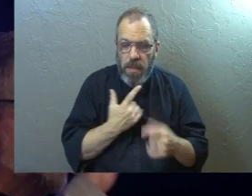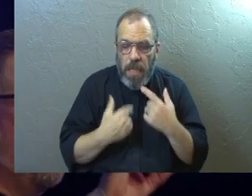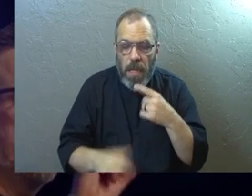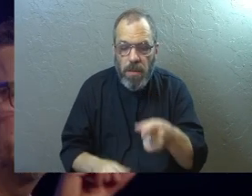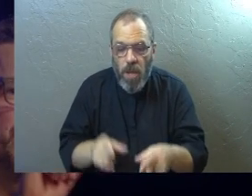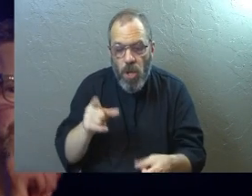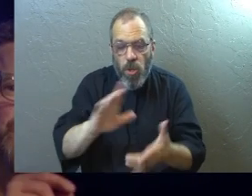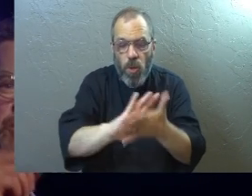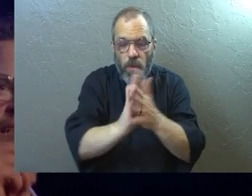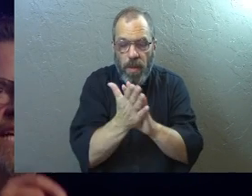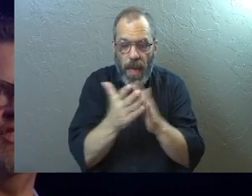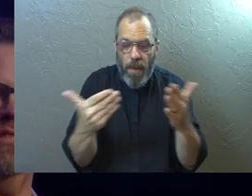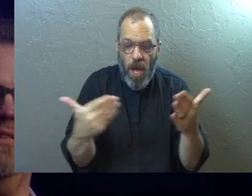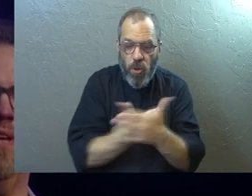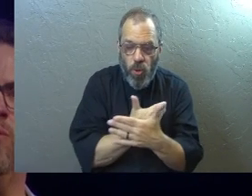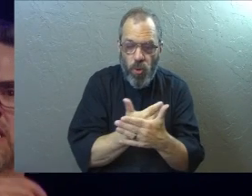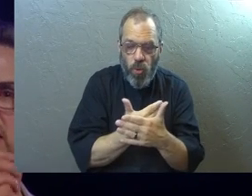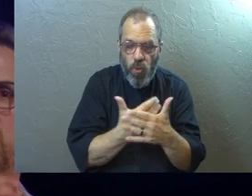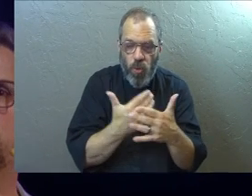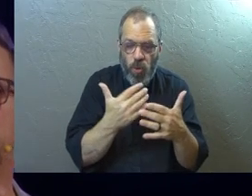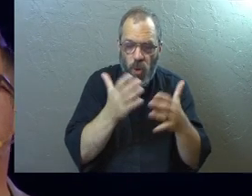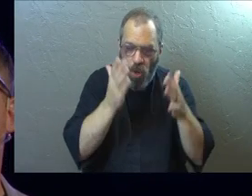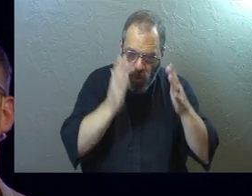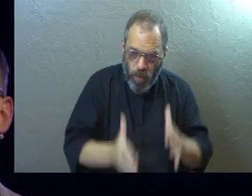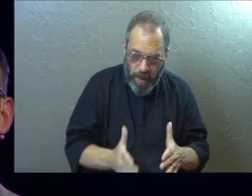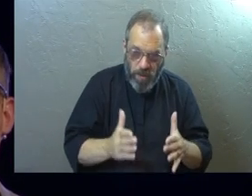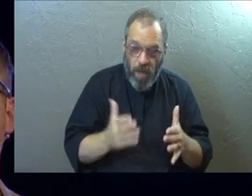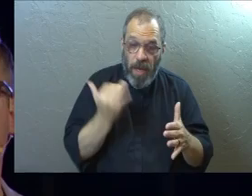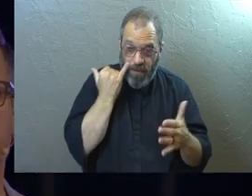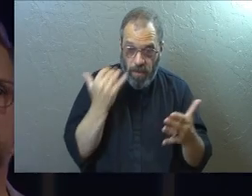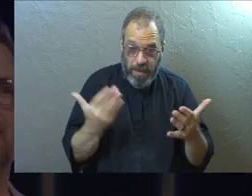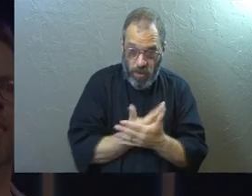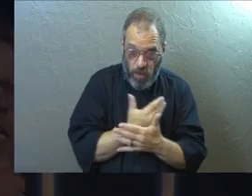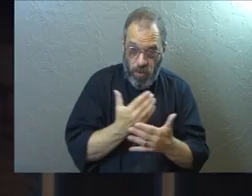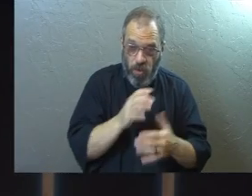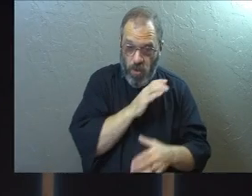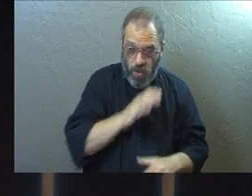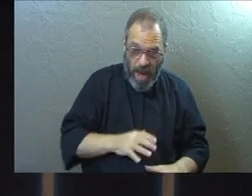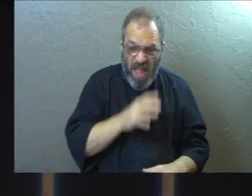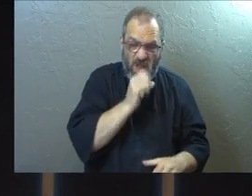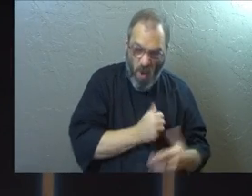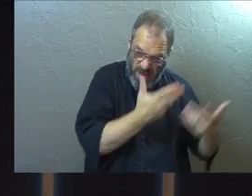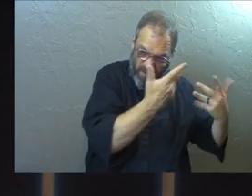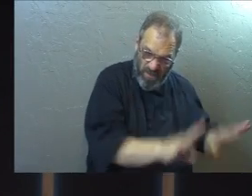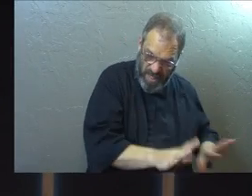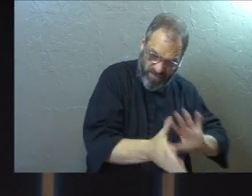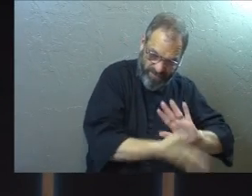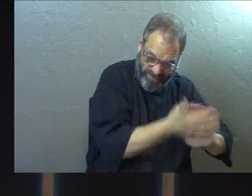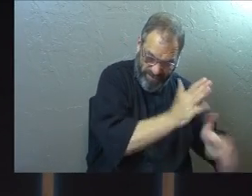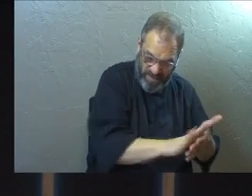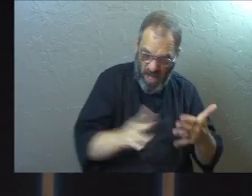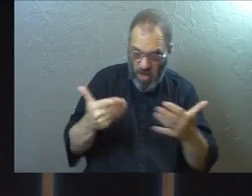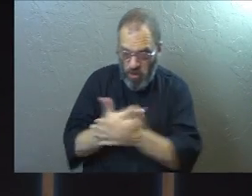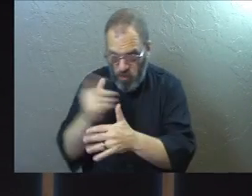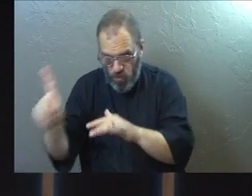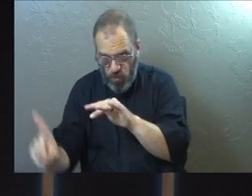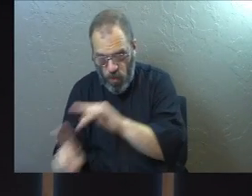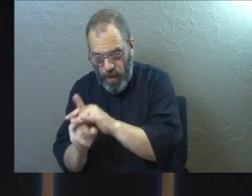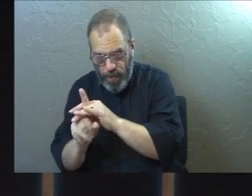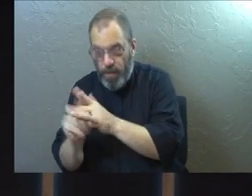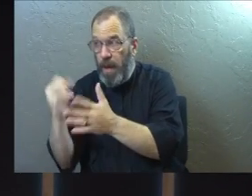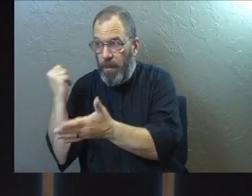says you become a new creation. If anyone is in Christ, he is a new creation. The old is gone and the new has come.